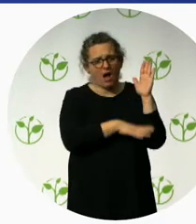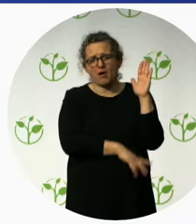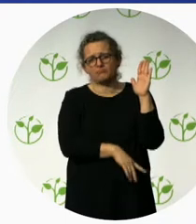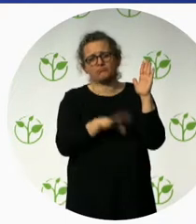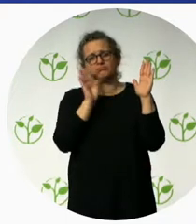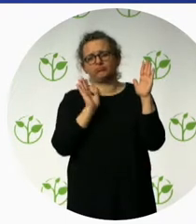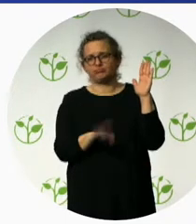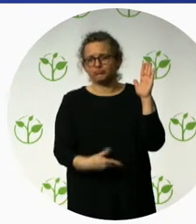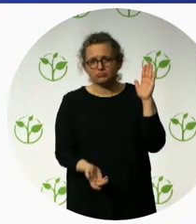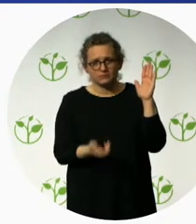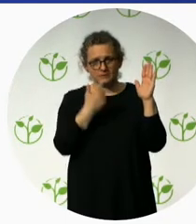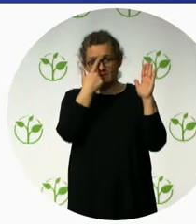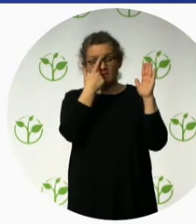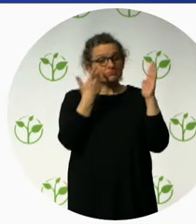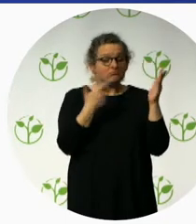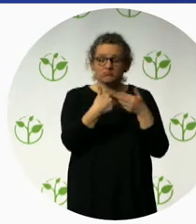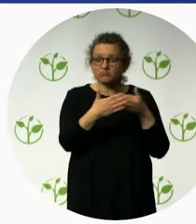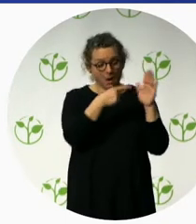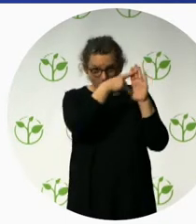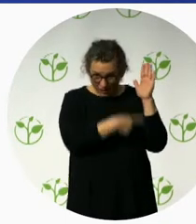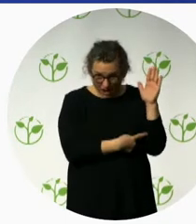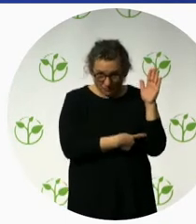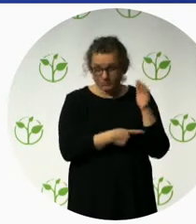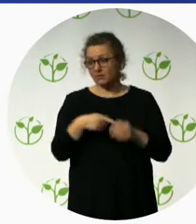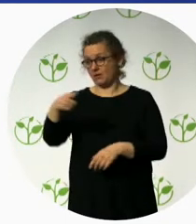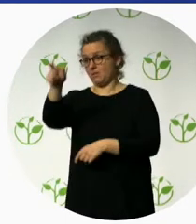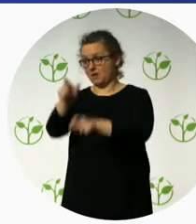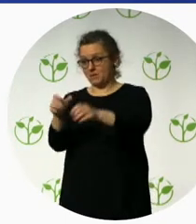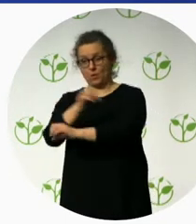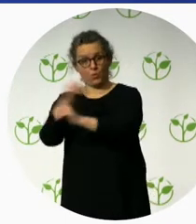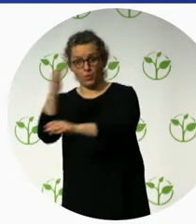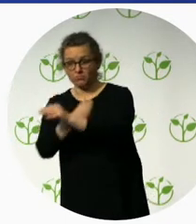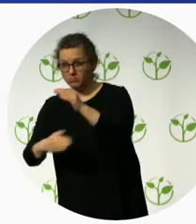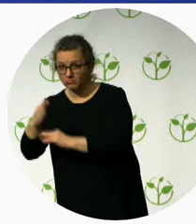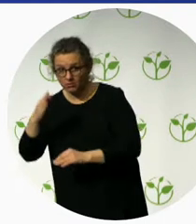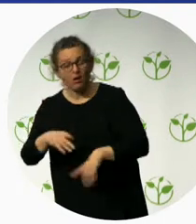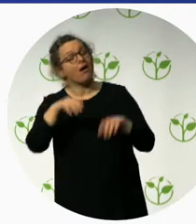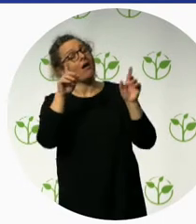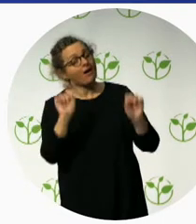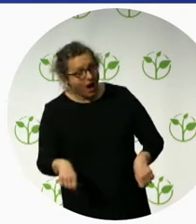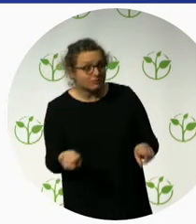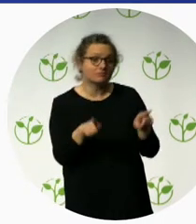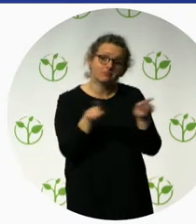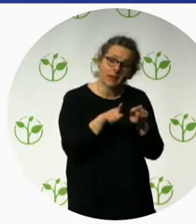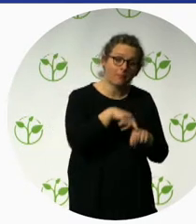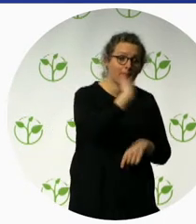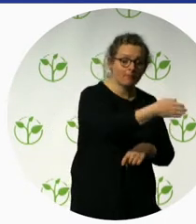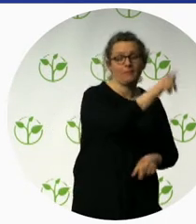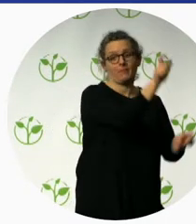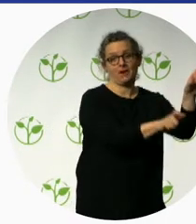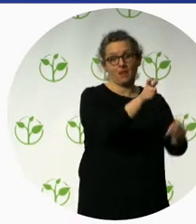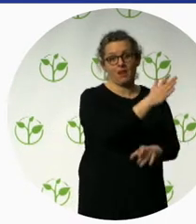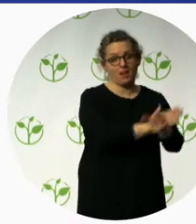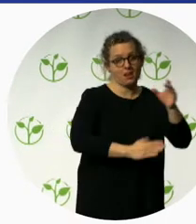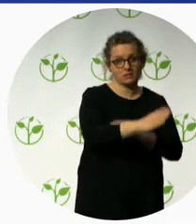we're maybe going to a different river, which is not as difficult as the rivers, but depending on the abilities